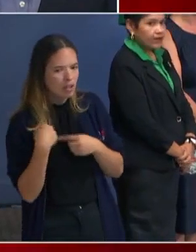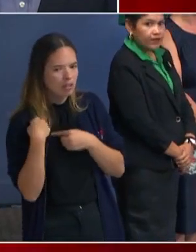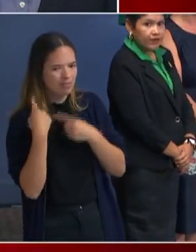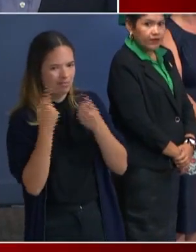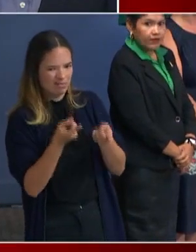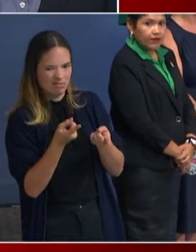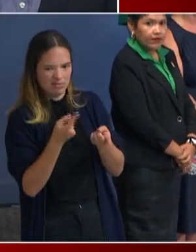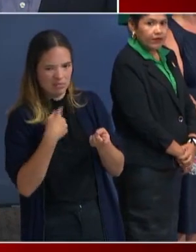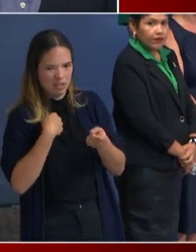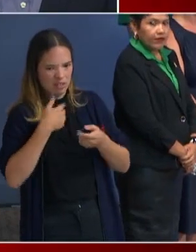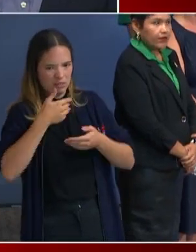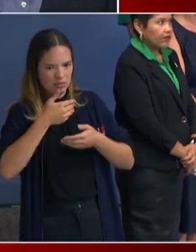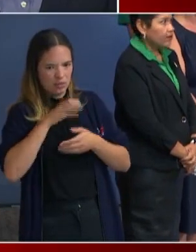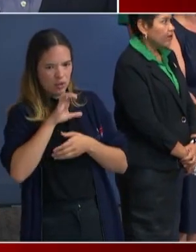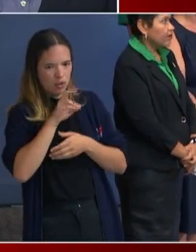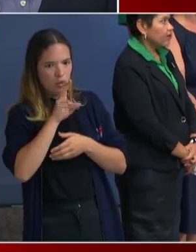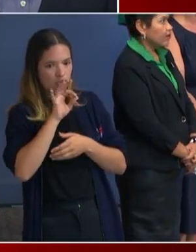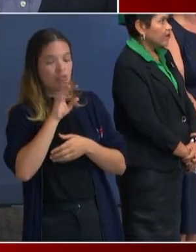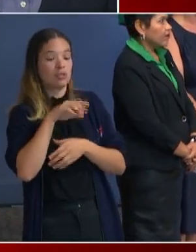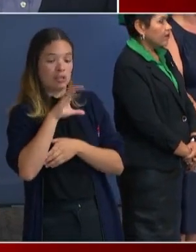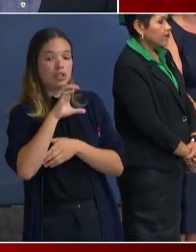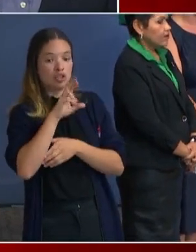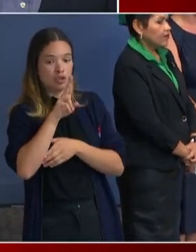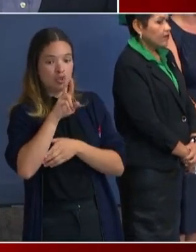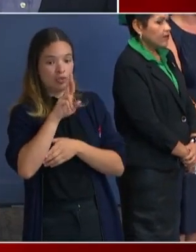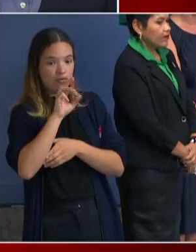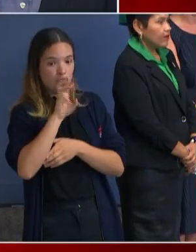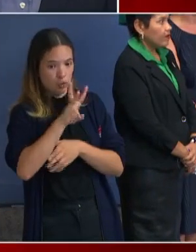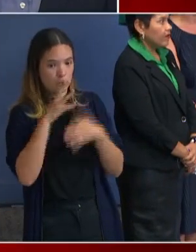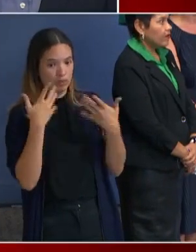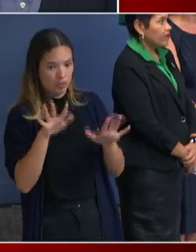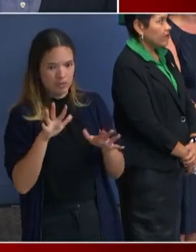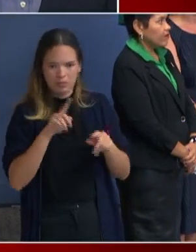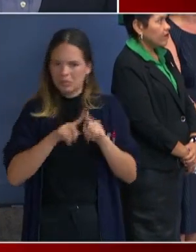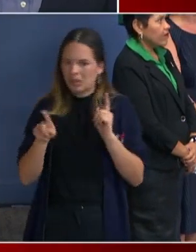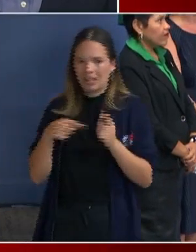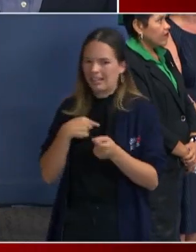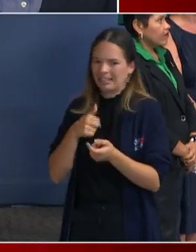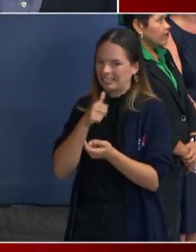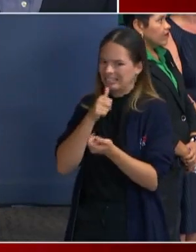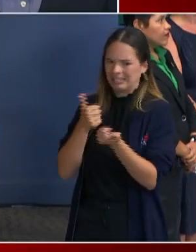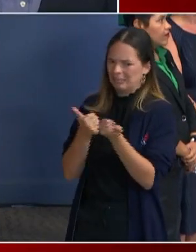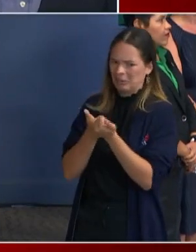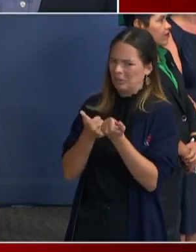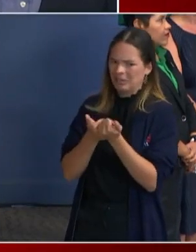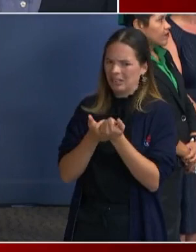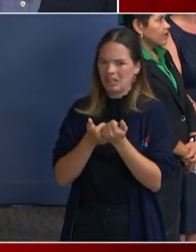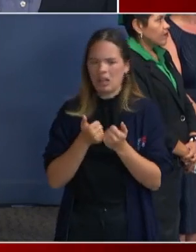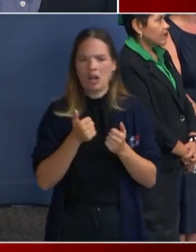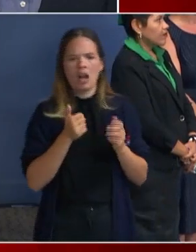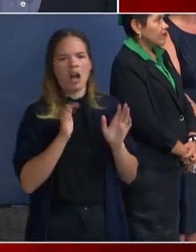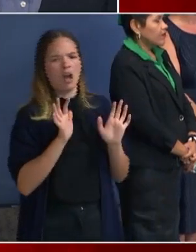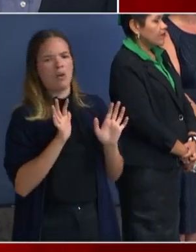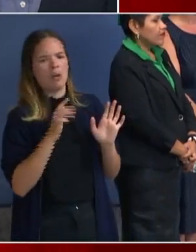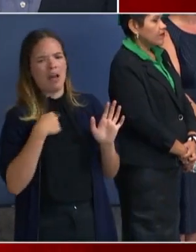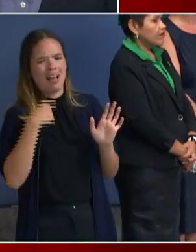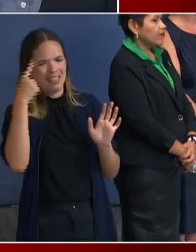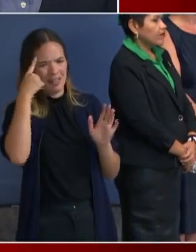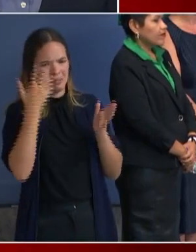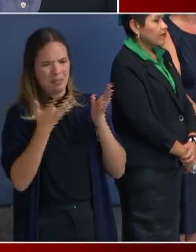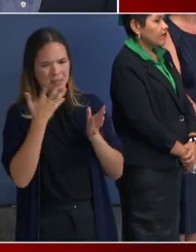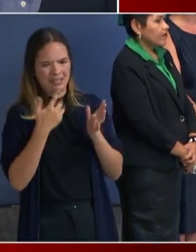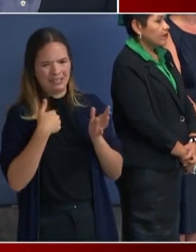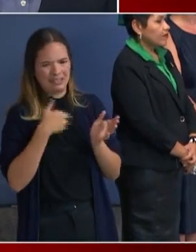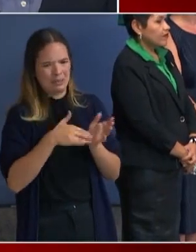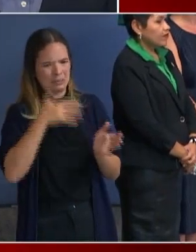enforcement hasn't. I mean, you haven't been really, you haven't enforced it. think. I mean, I think that there probably been one off issues of enforcement. There's